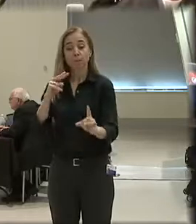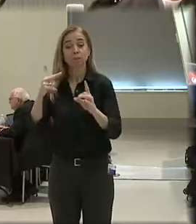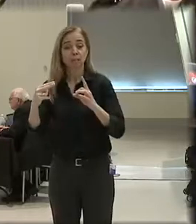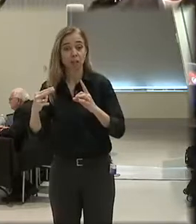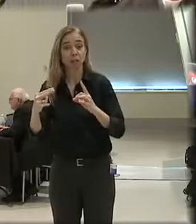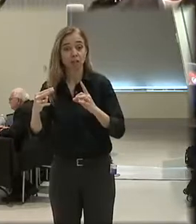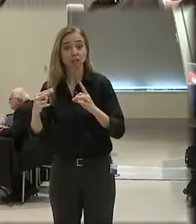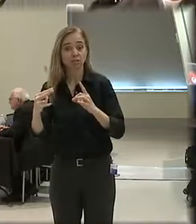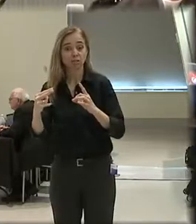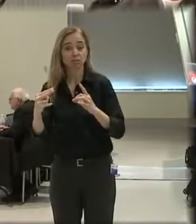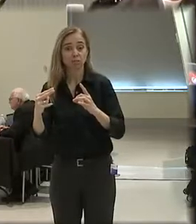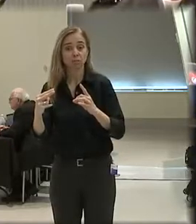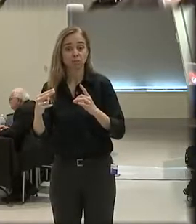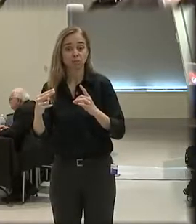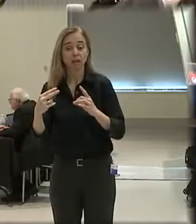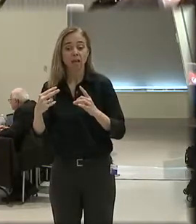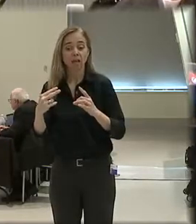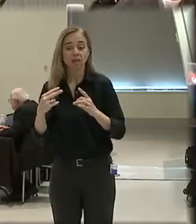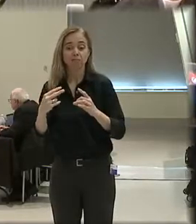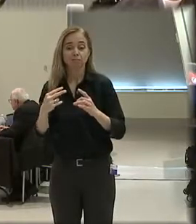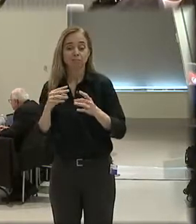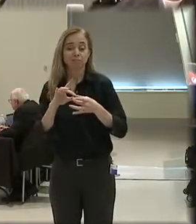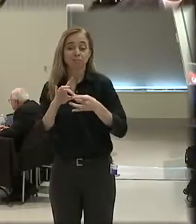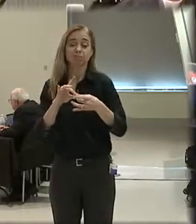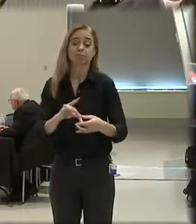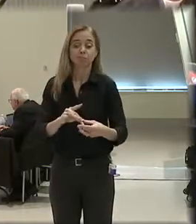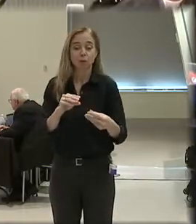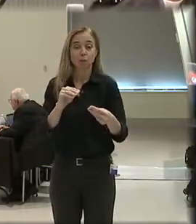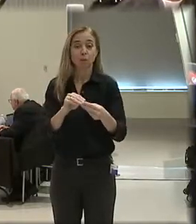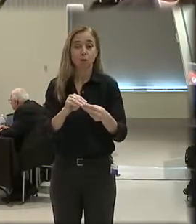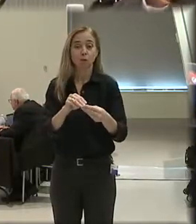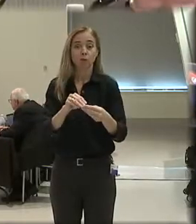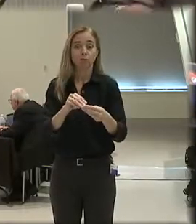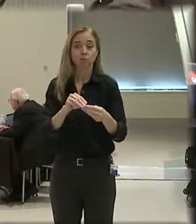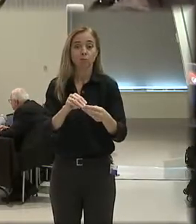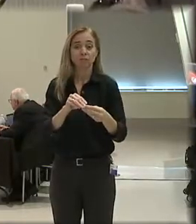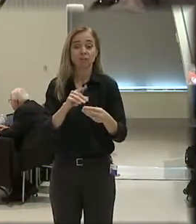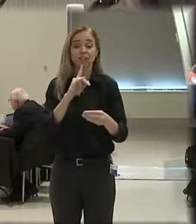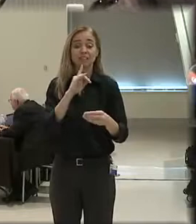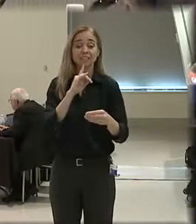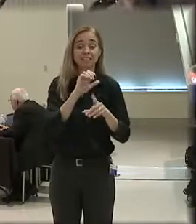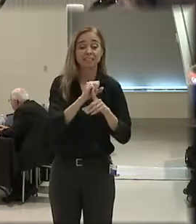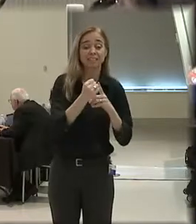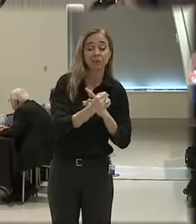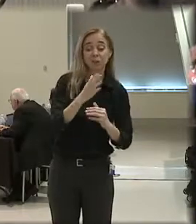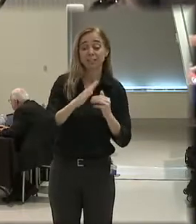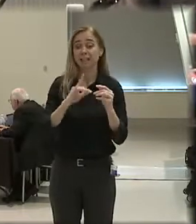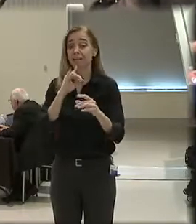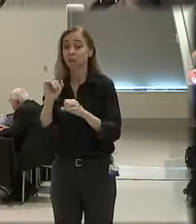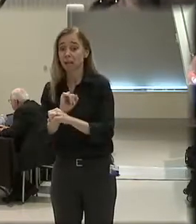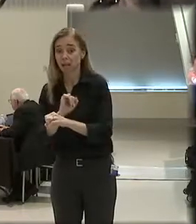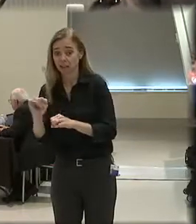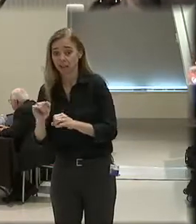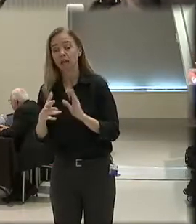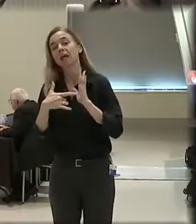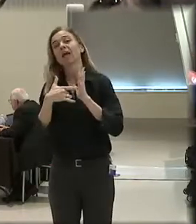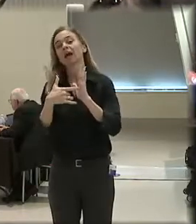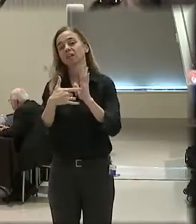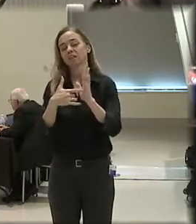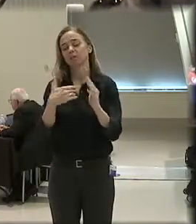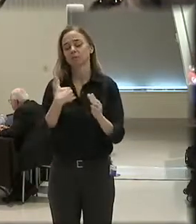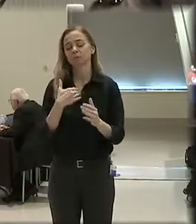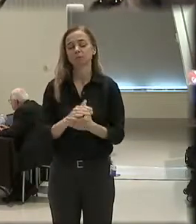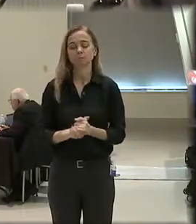more of this situation than reality in a lot of times, and I have an example to illustrate.